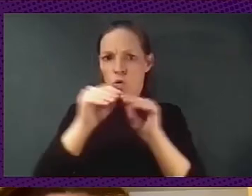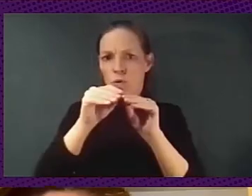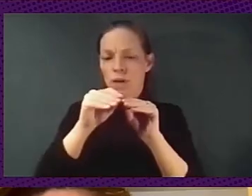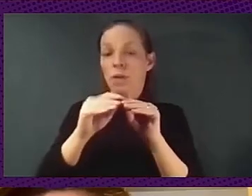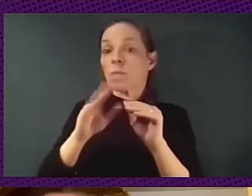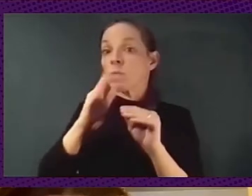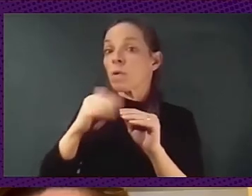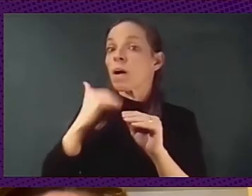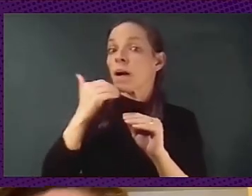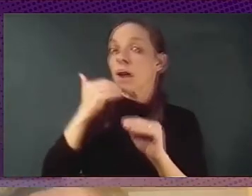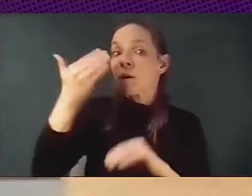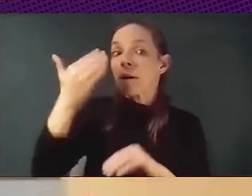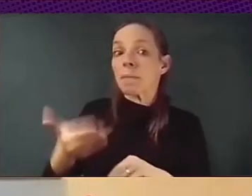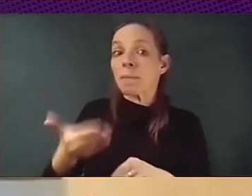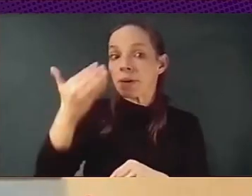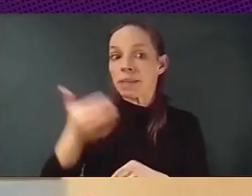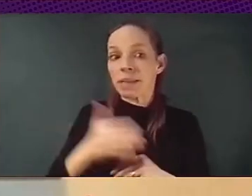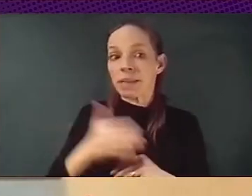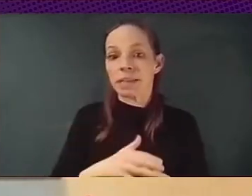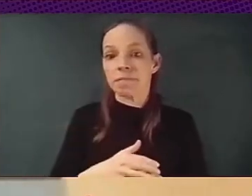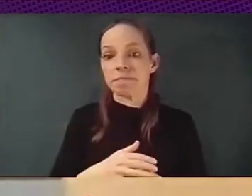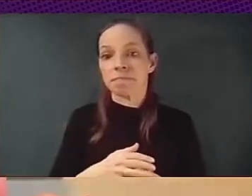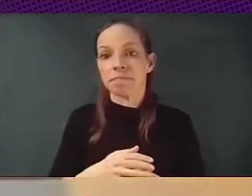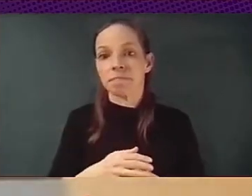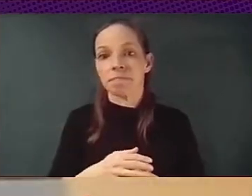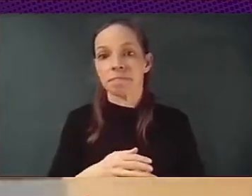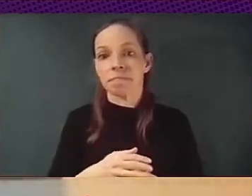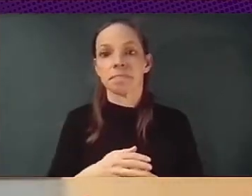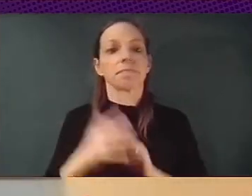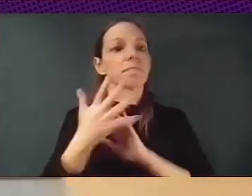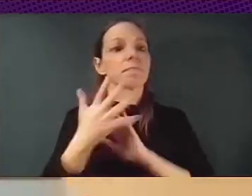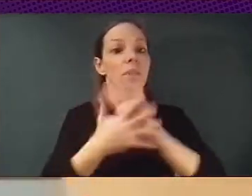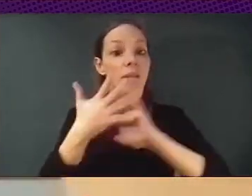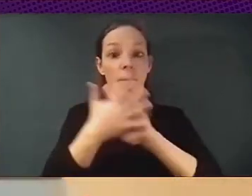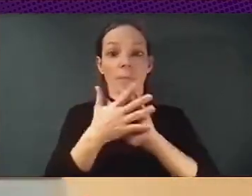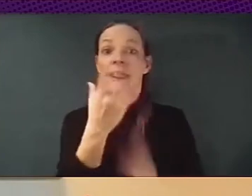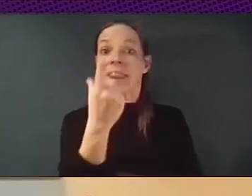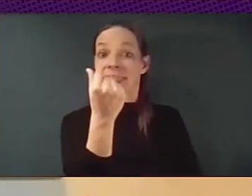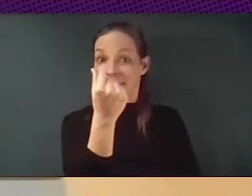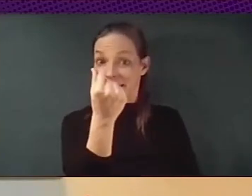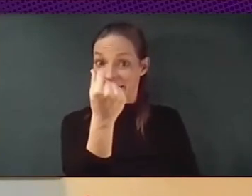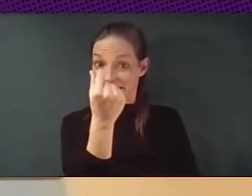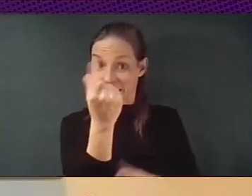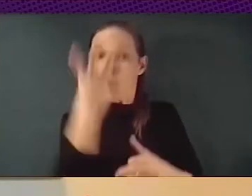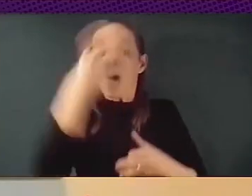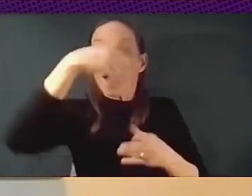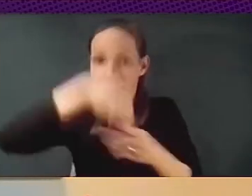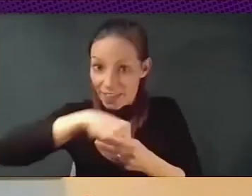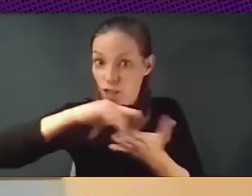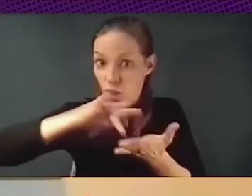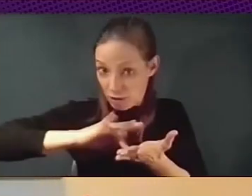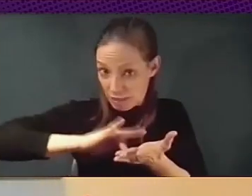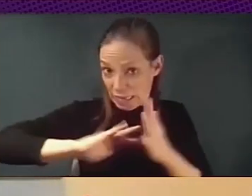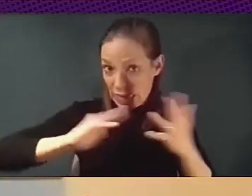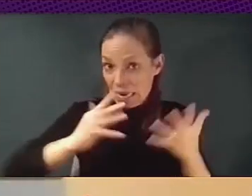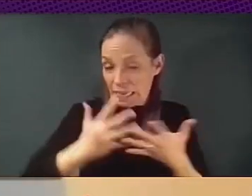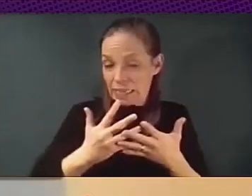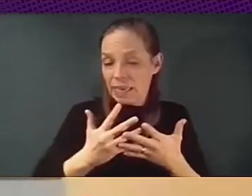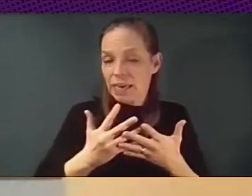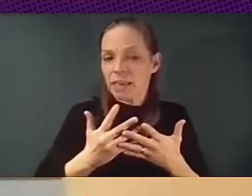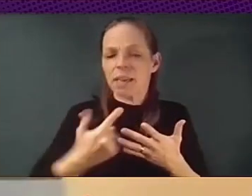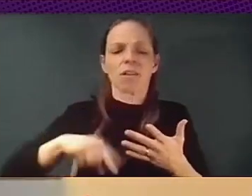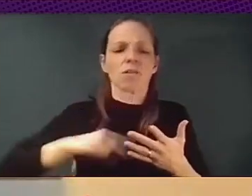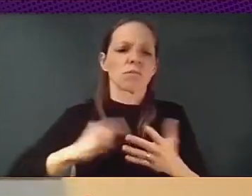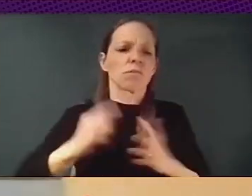also this digital money. I mean, let's also, we are touching a lot of core infrastructure of the state, you know, the welfare, the